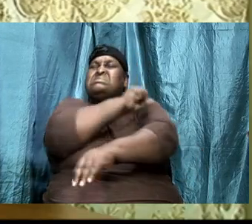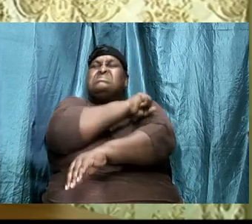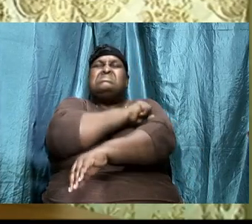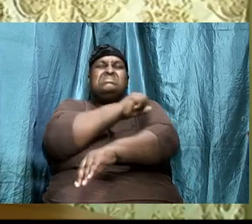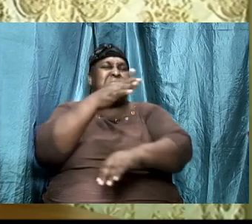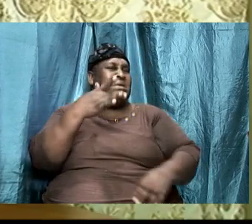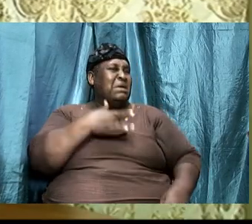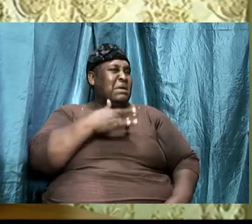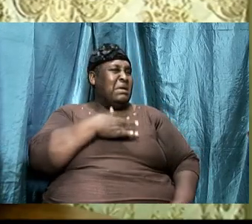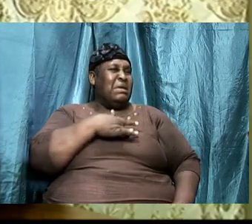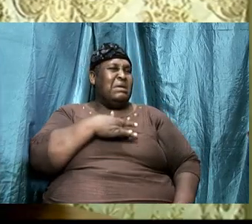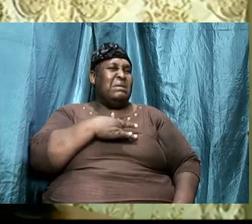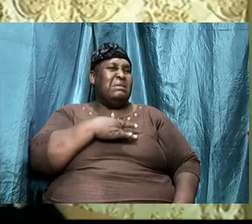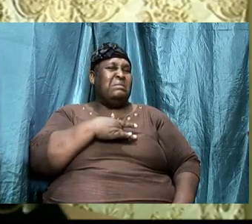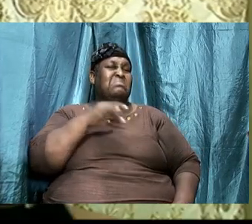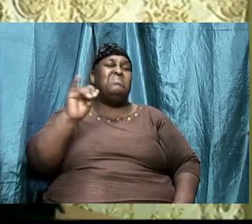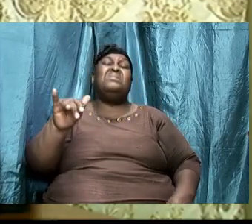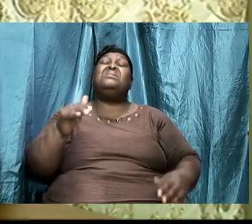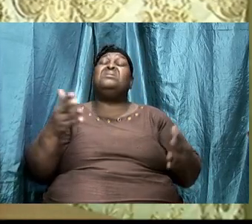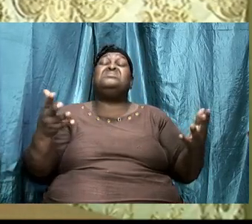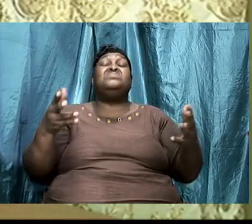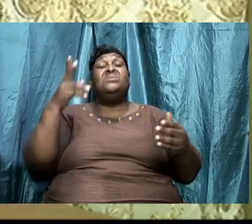he want you to give him your heart